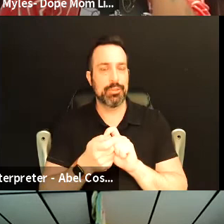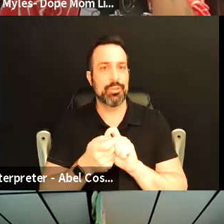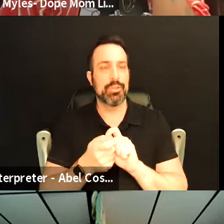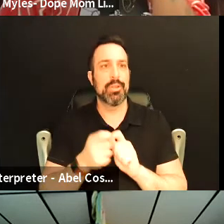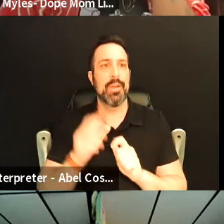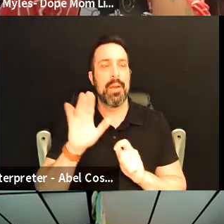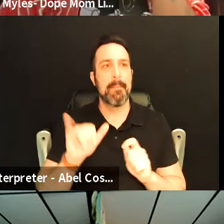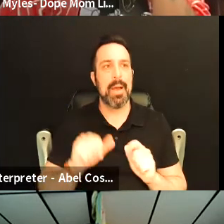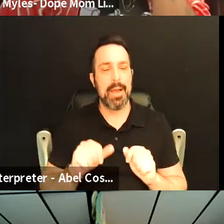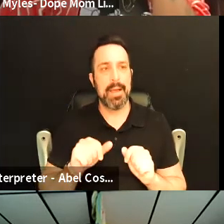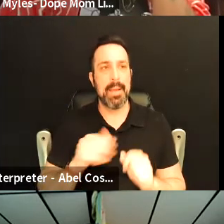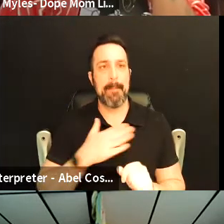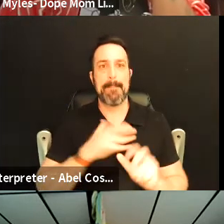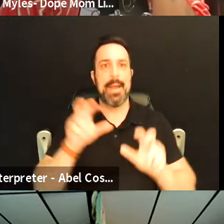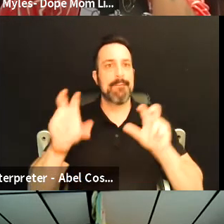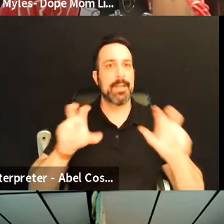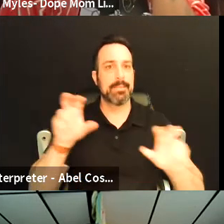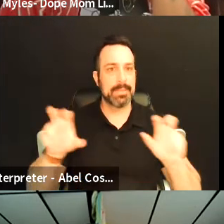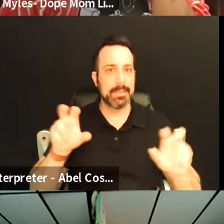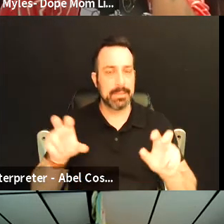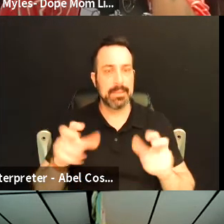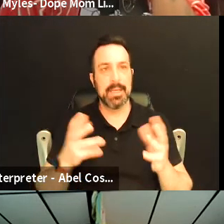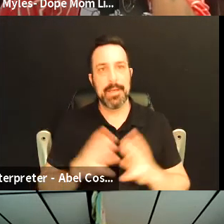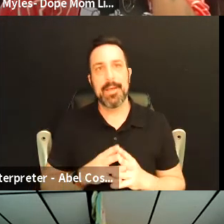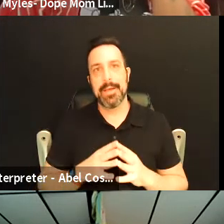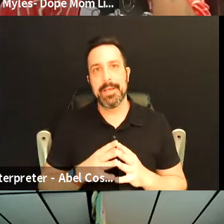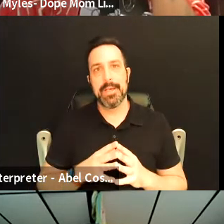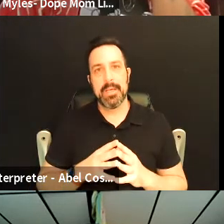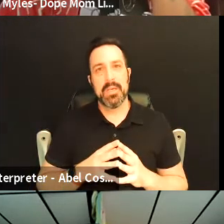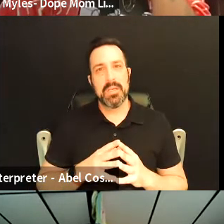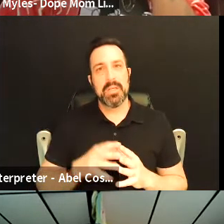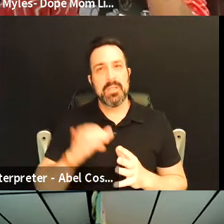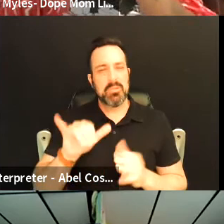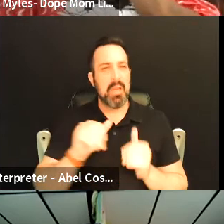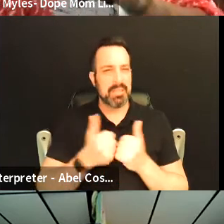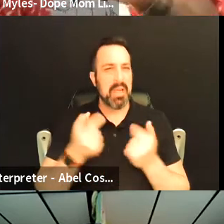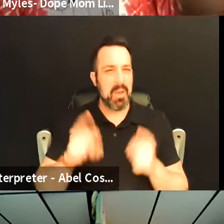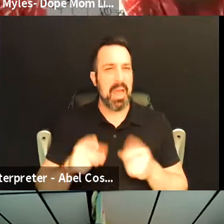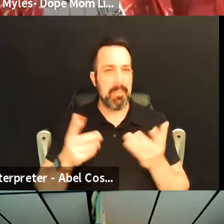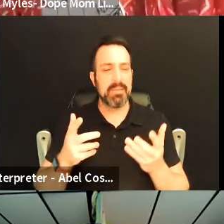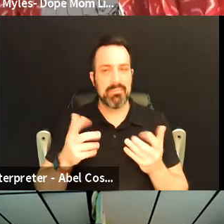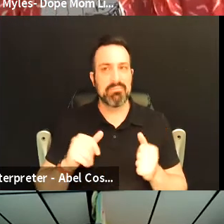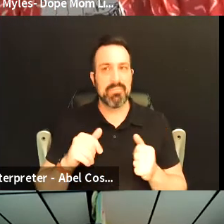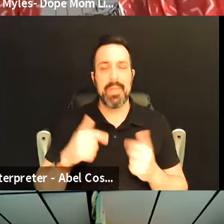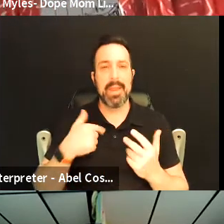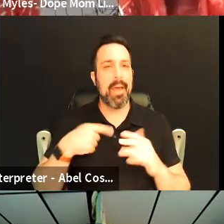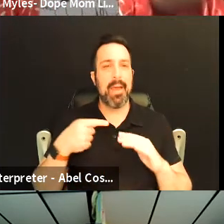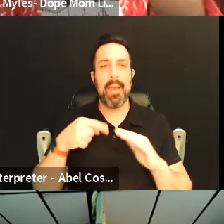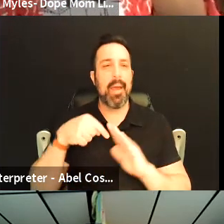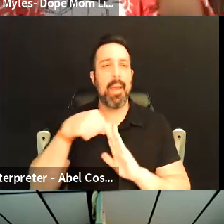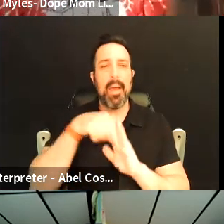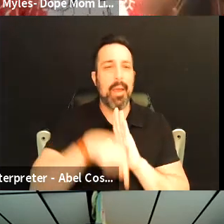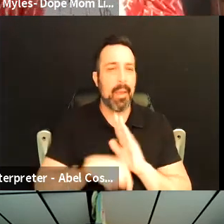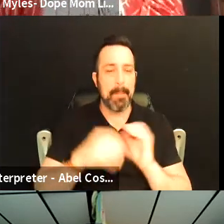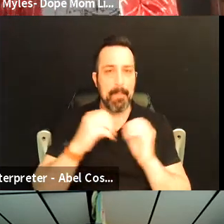by my investments and um so that's sort of how it happened and then I even went down a little bit further